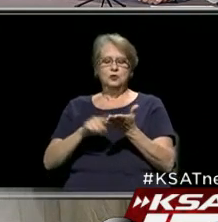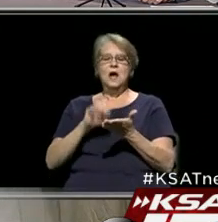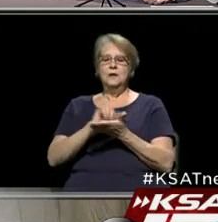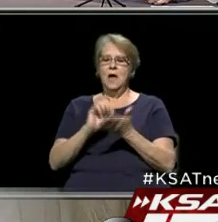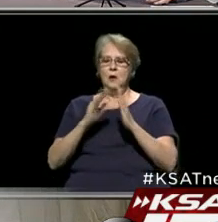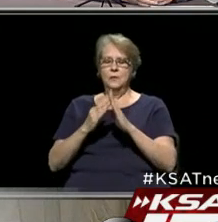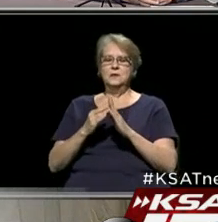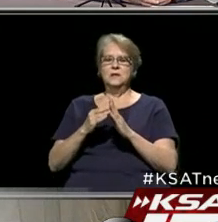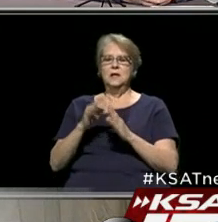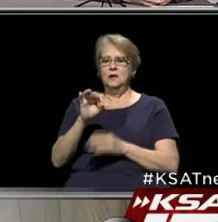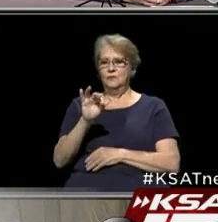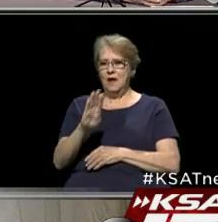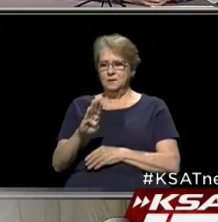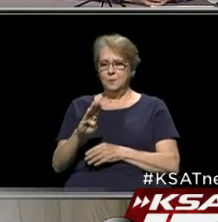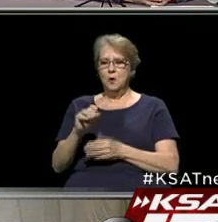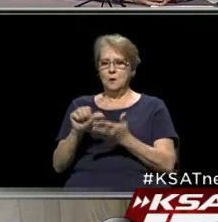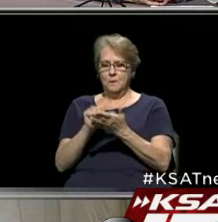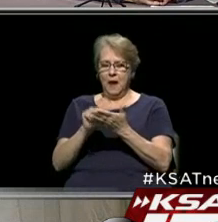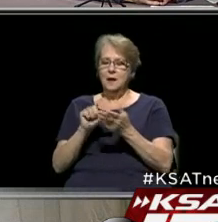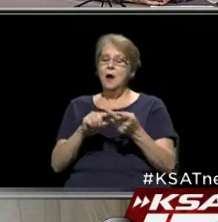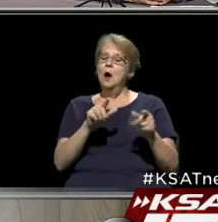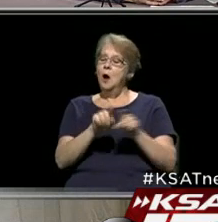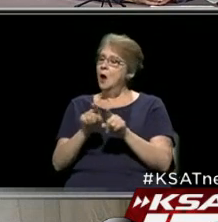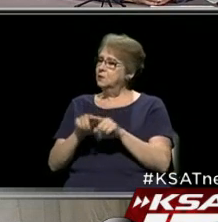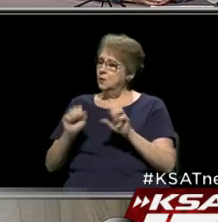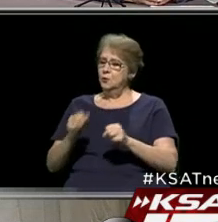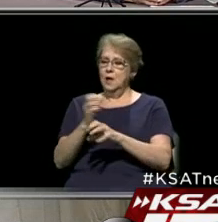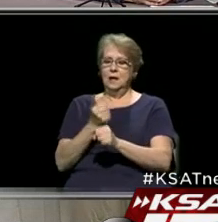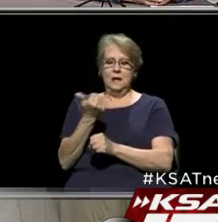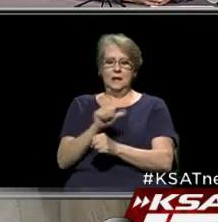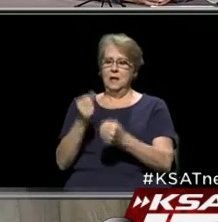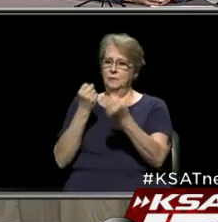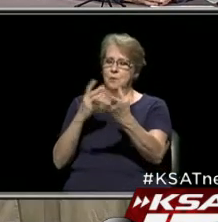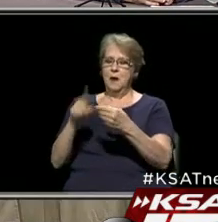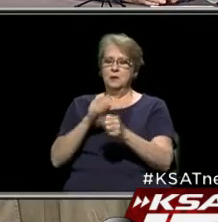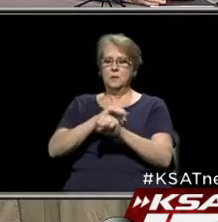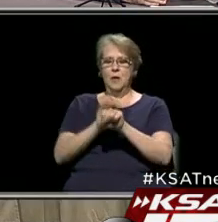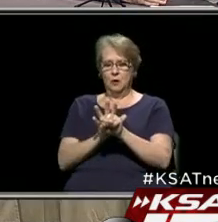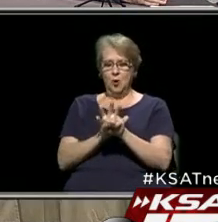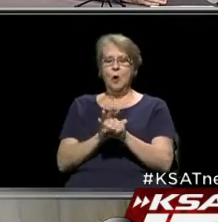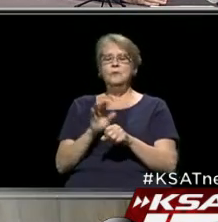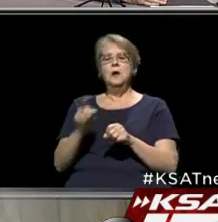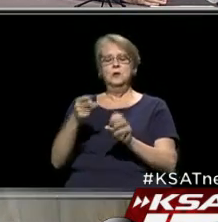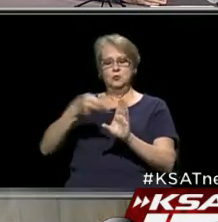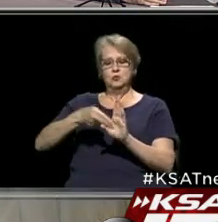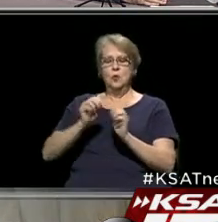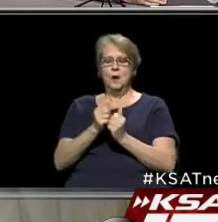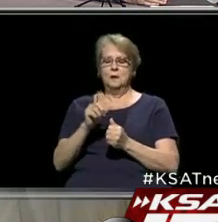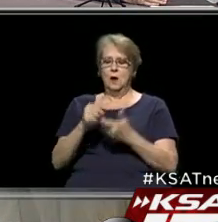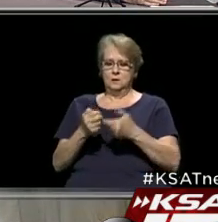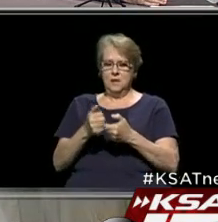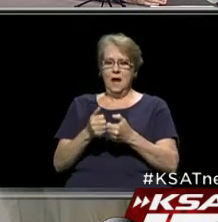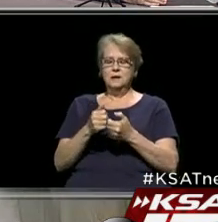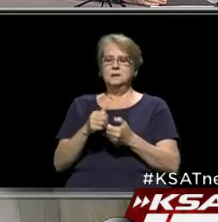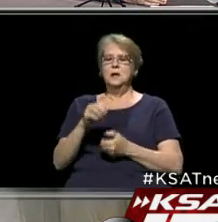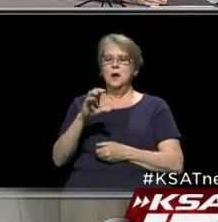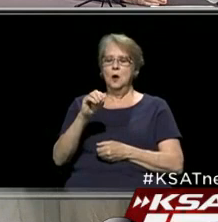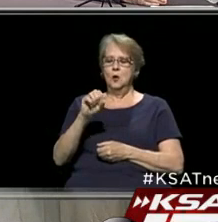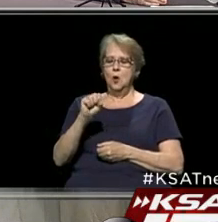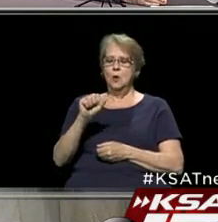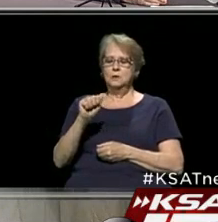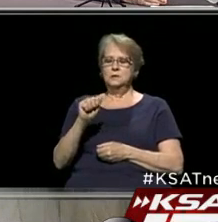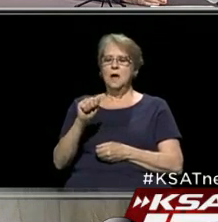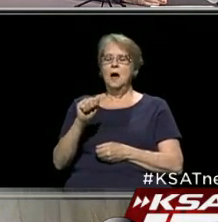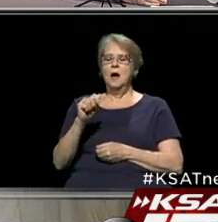page. I also want to remind you they can get information anytime about COVID-19 in our community. Just join our text program, text COSAGOV